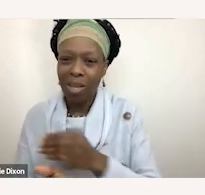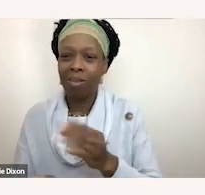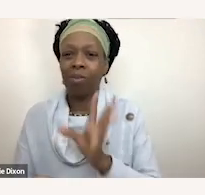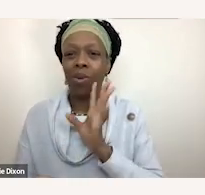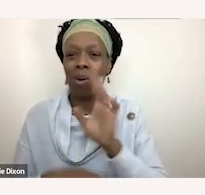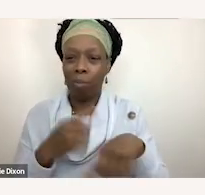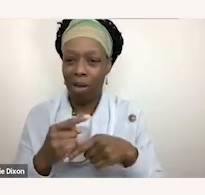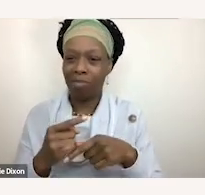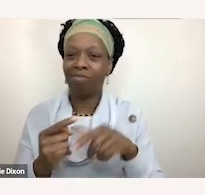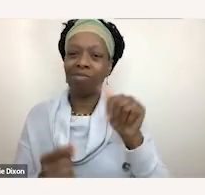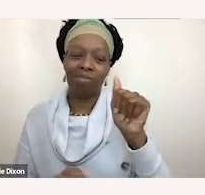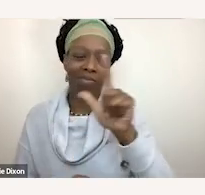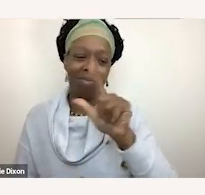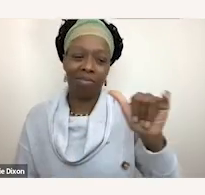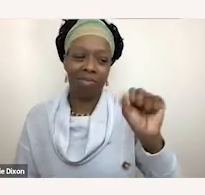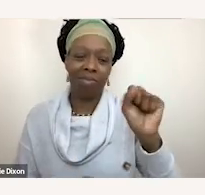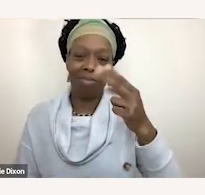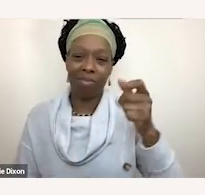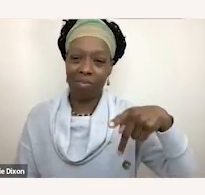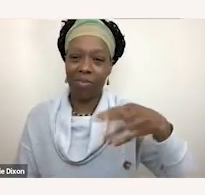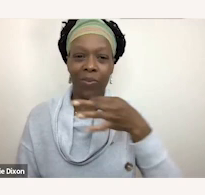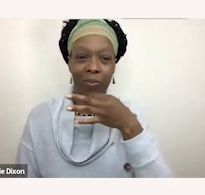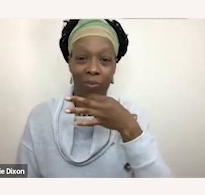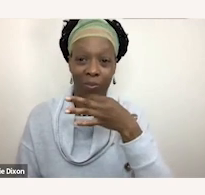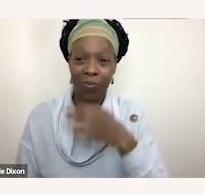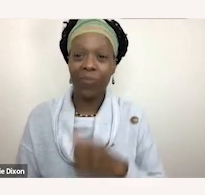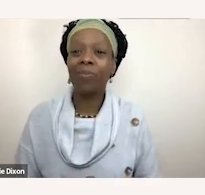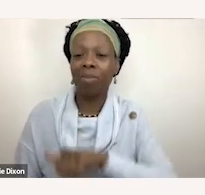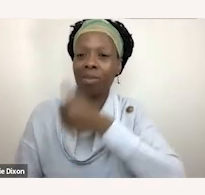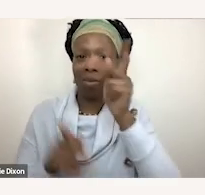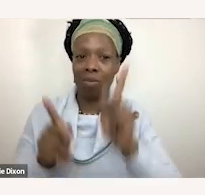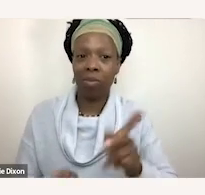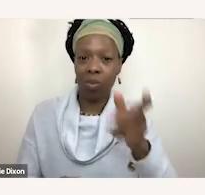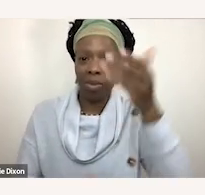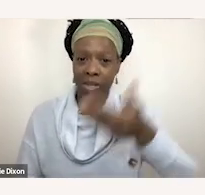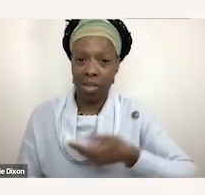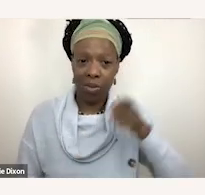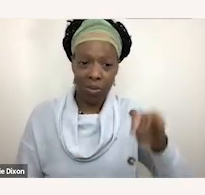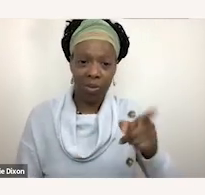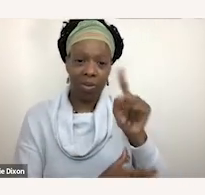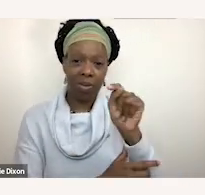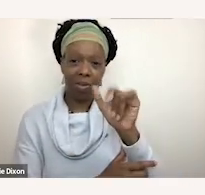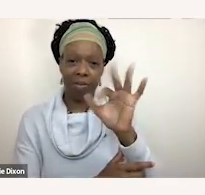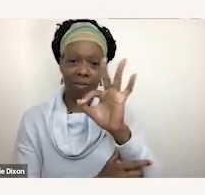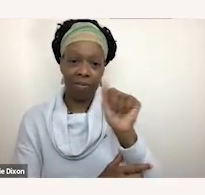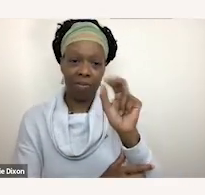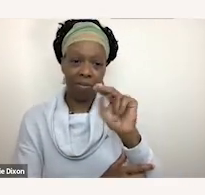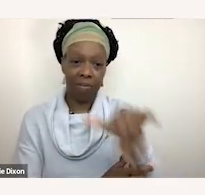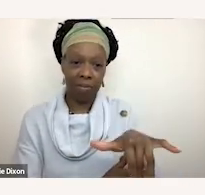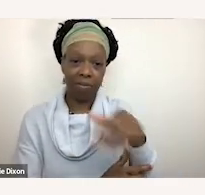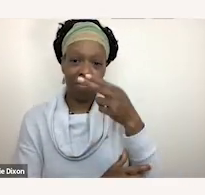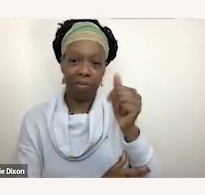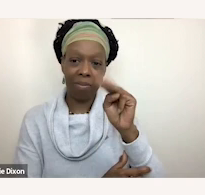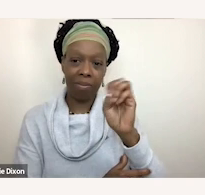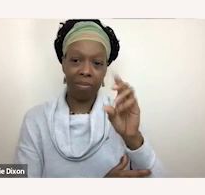a little bit. But another person that I really want to introduce you to is Tiffany Hammond. And Tiffany Hammond is an autistic writer,